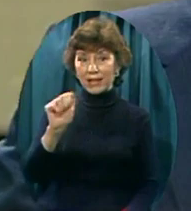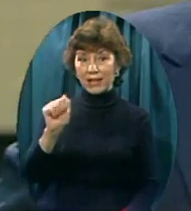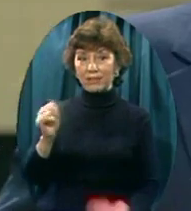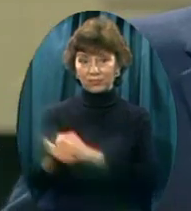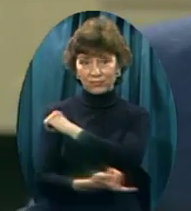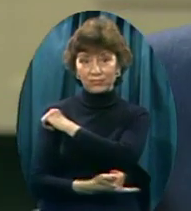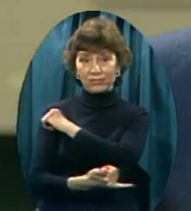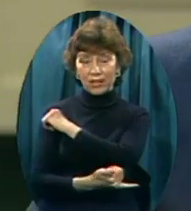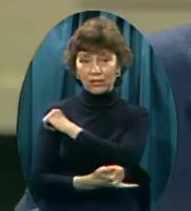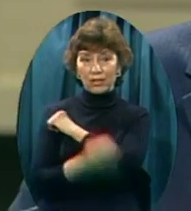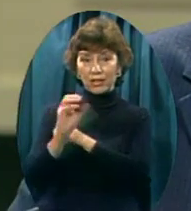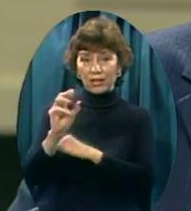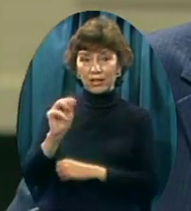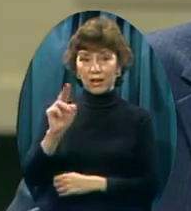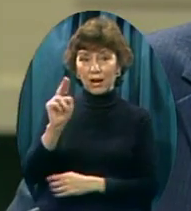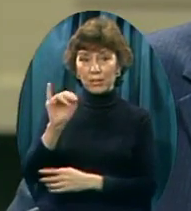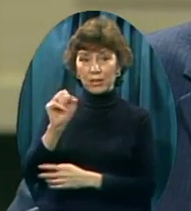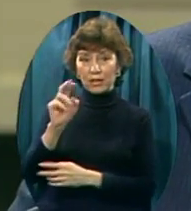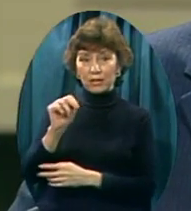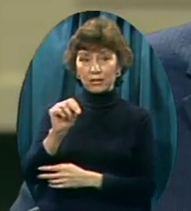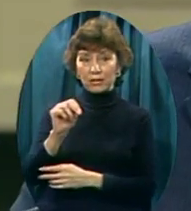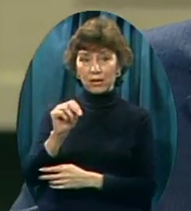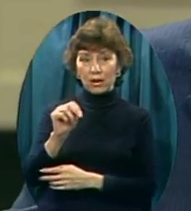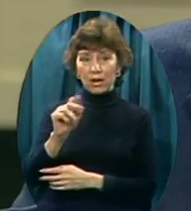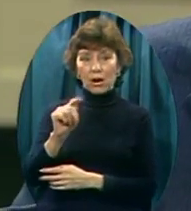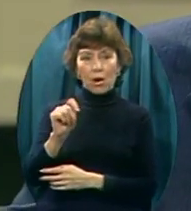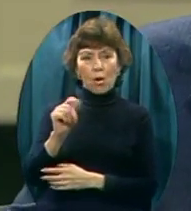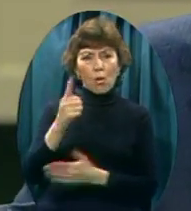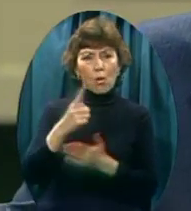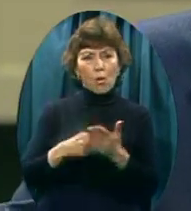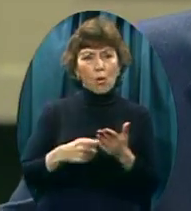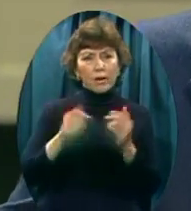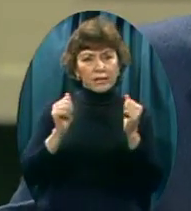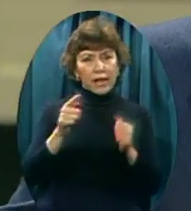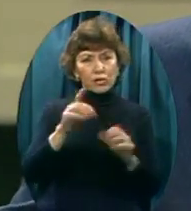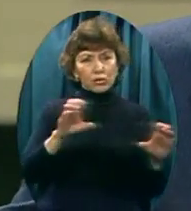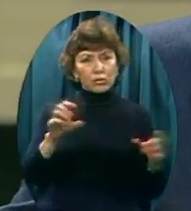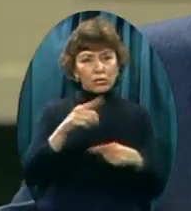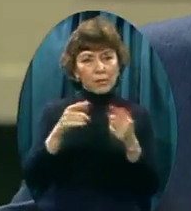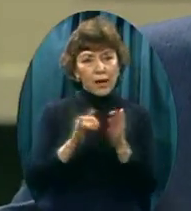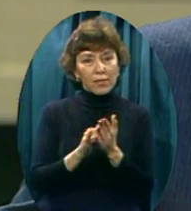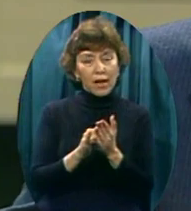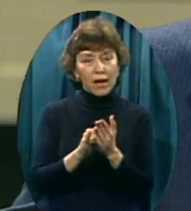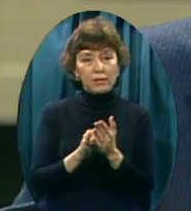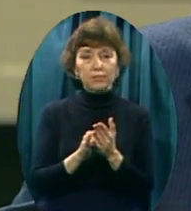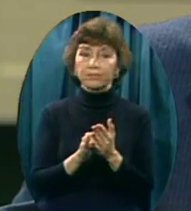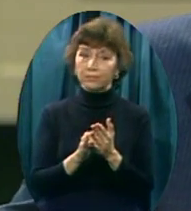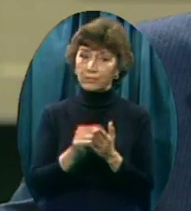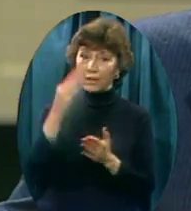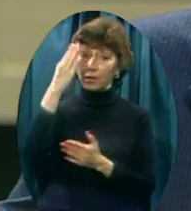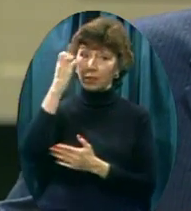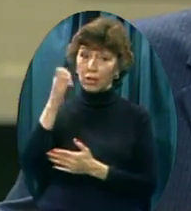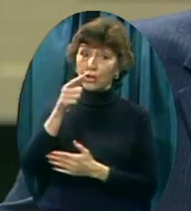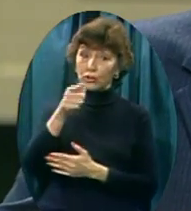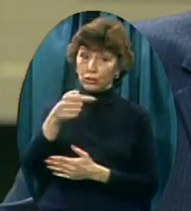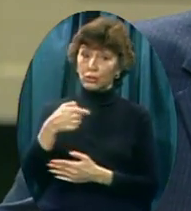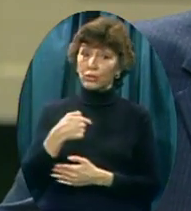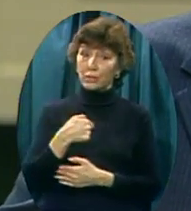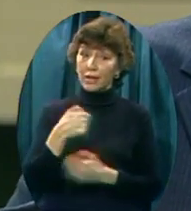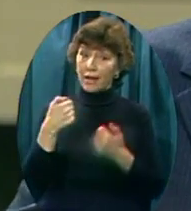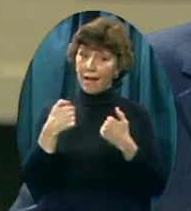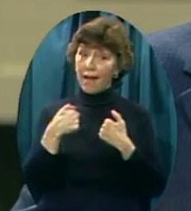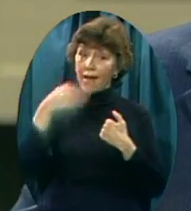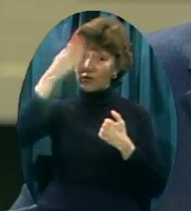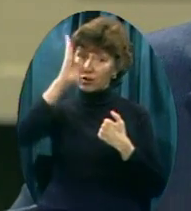we love God We love every other member Of the body of Christ And I've asked Our television people To put his name and